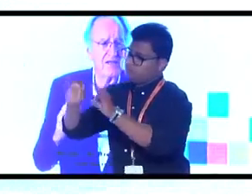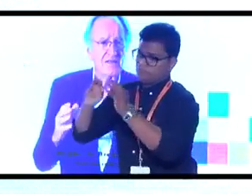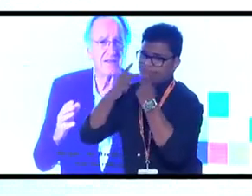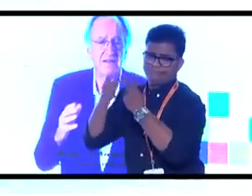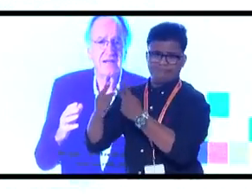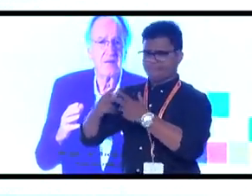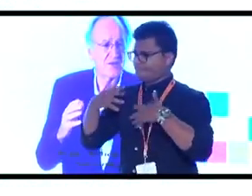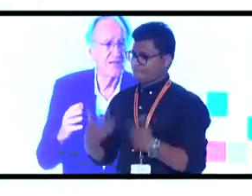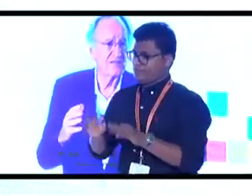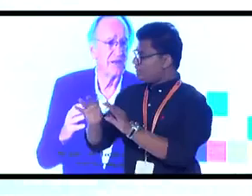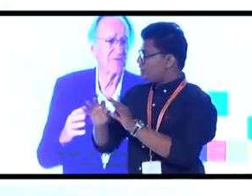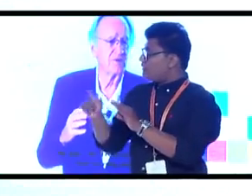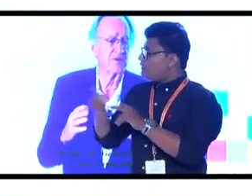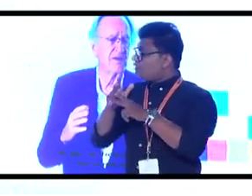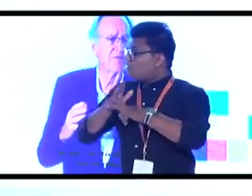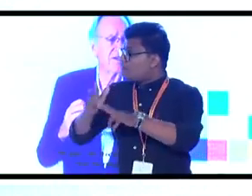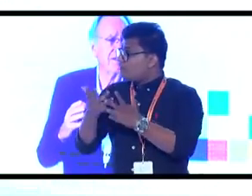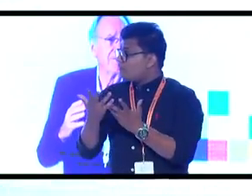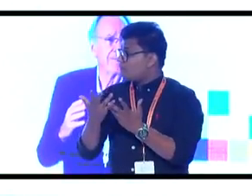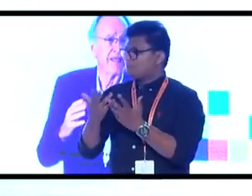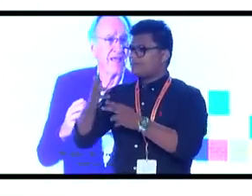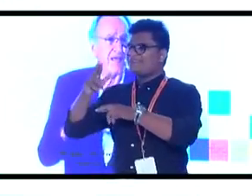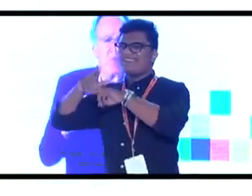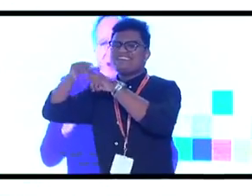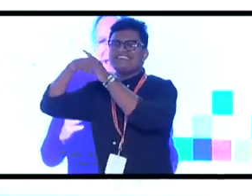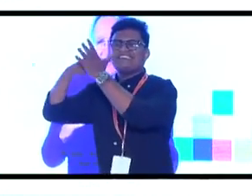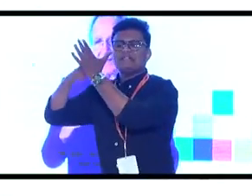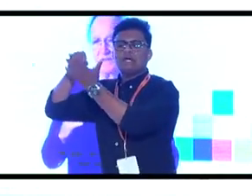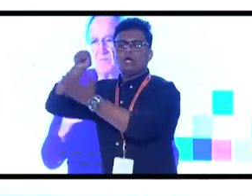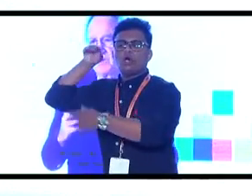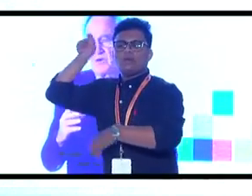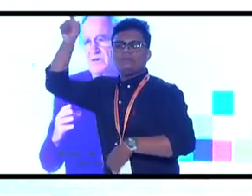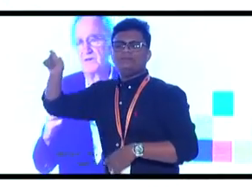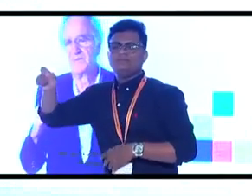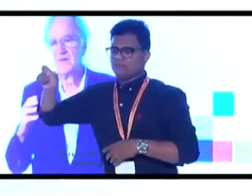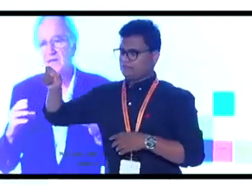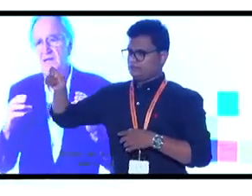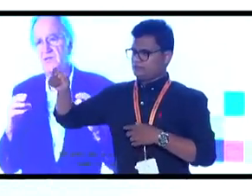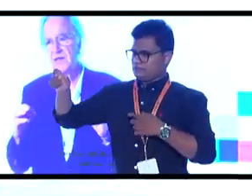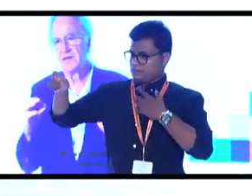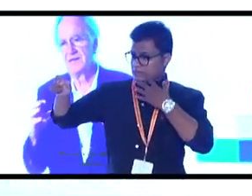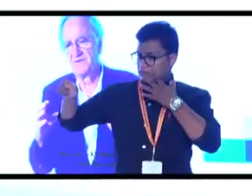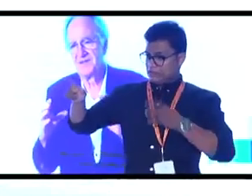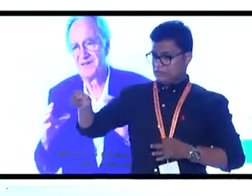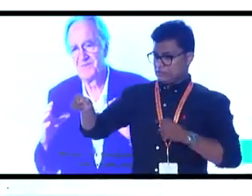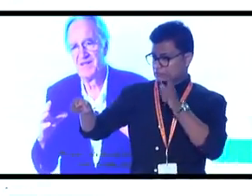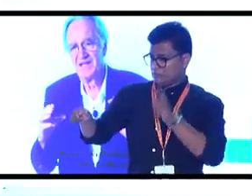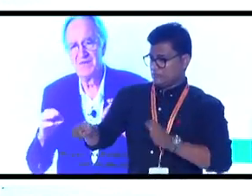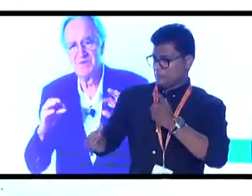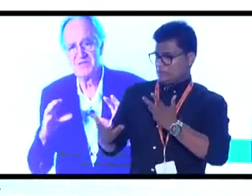I just want to say this about Feroz. If we had more executives